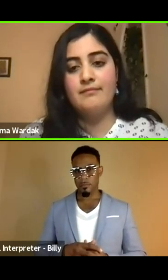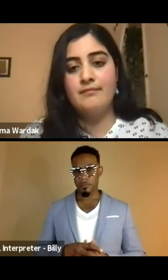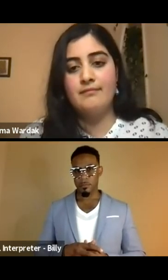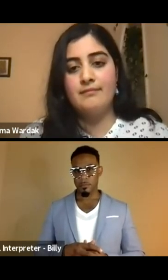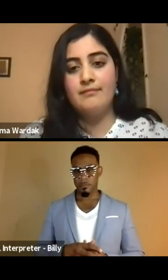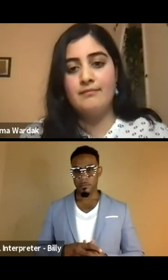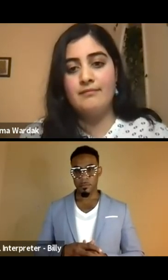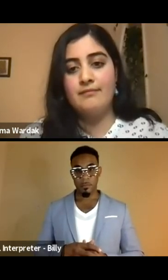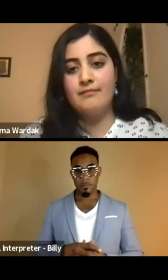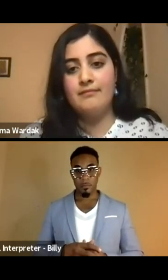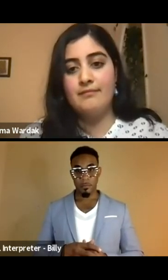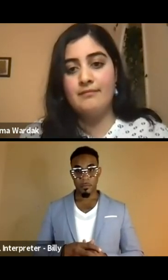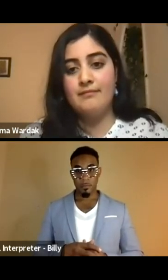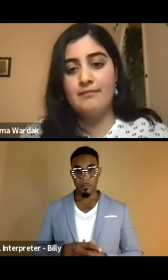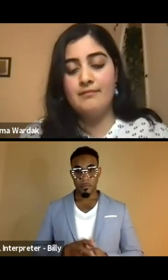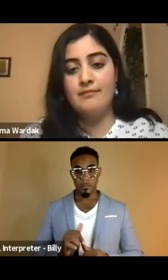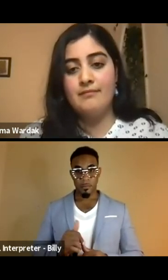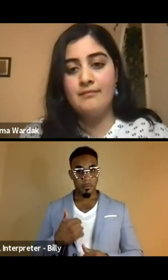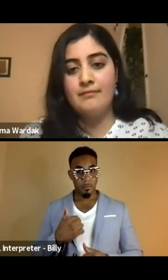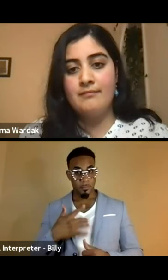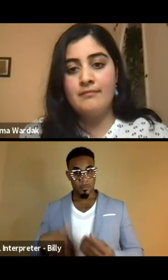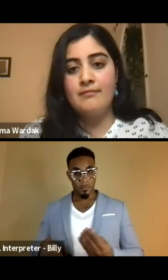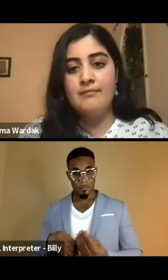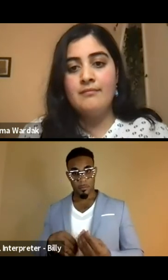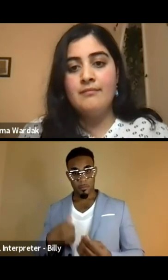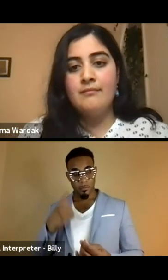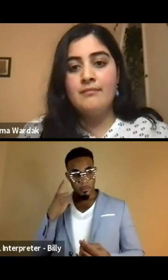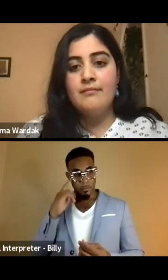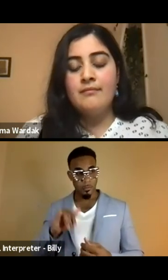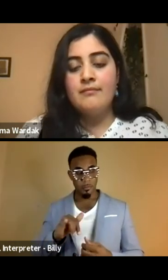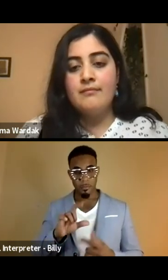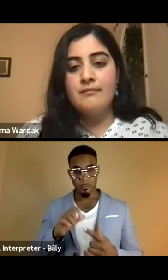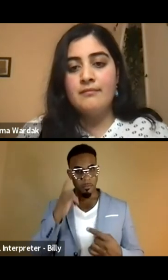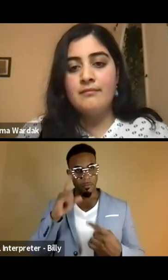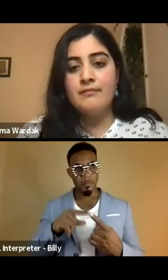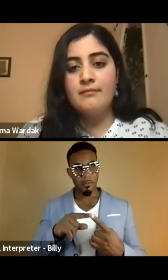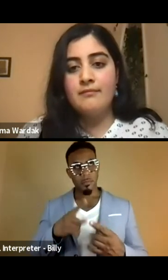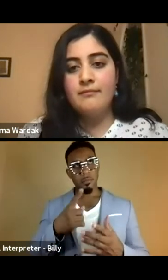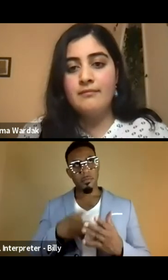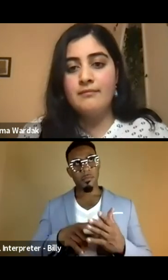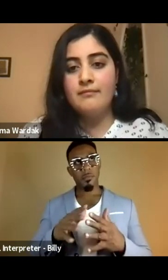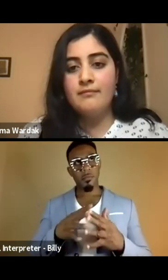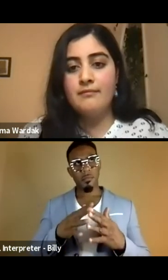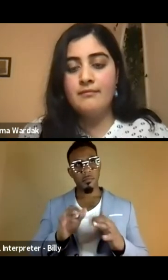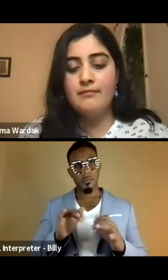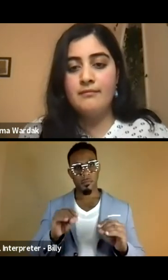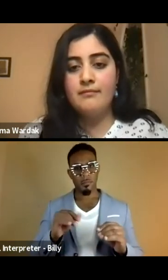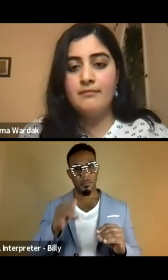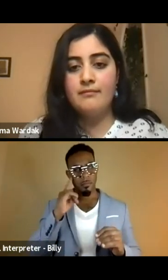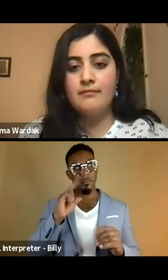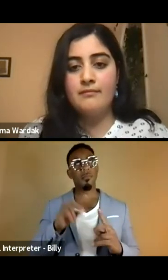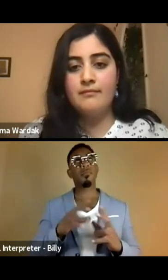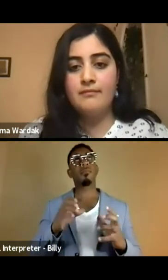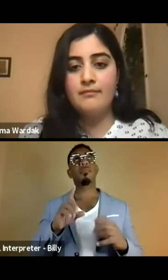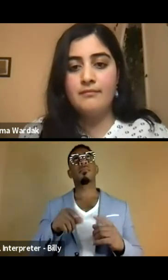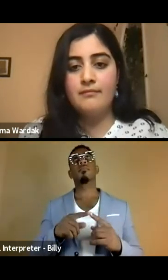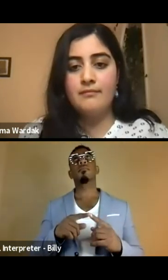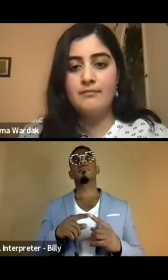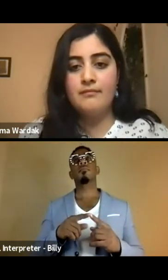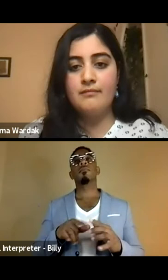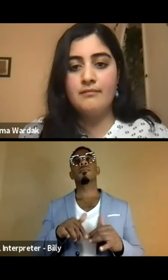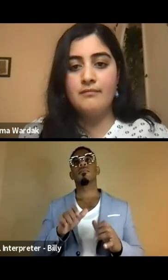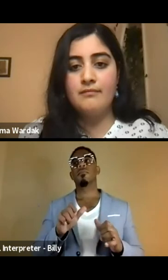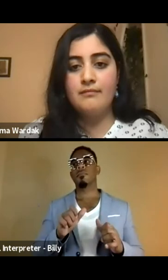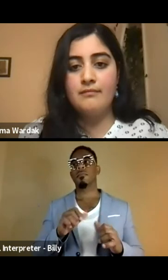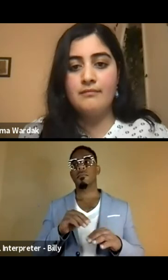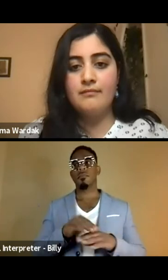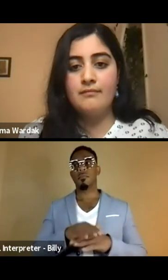Um, I will add that. I think that when I think about what Americans can do, I think very much about how they